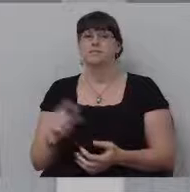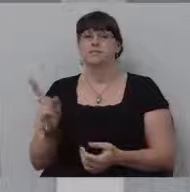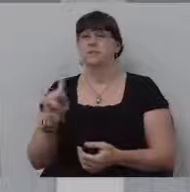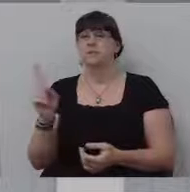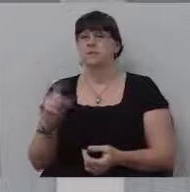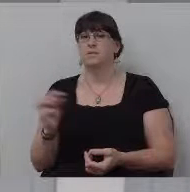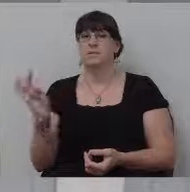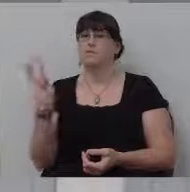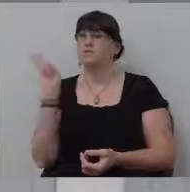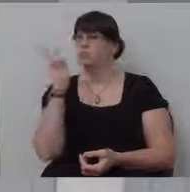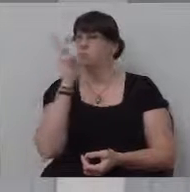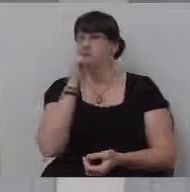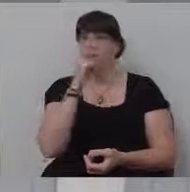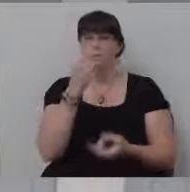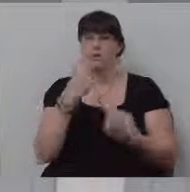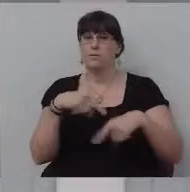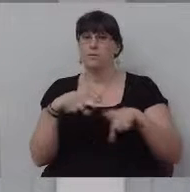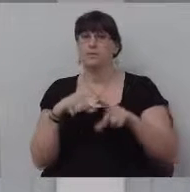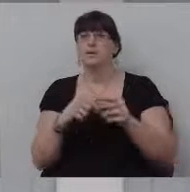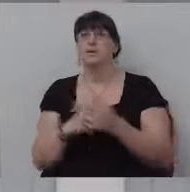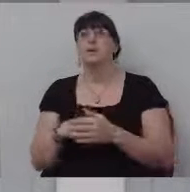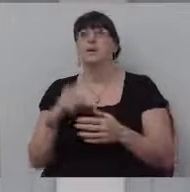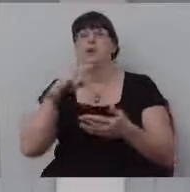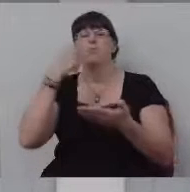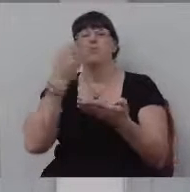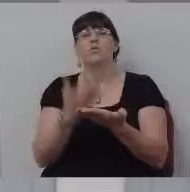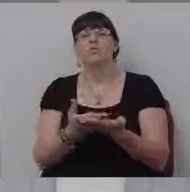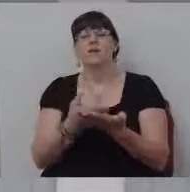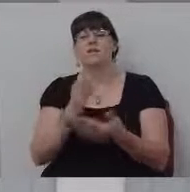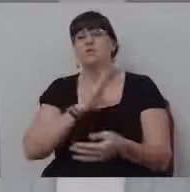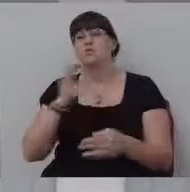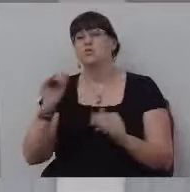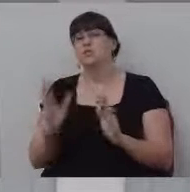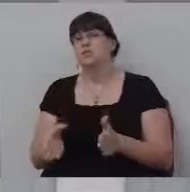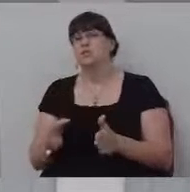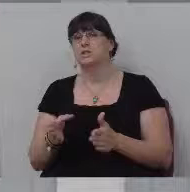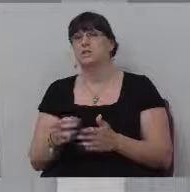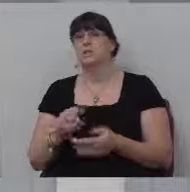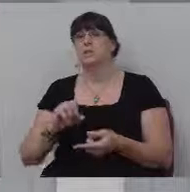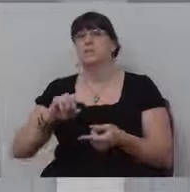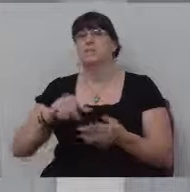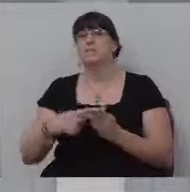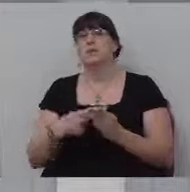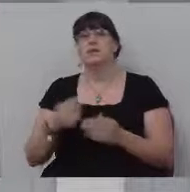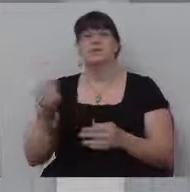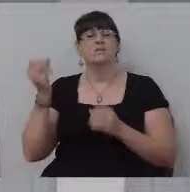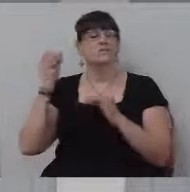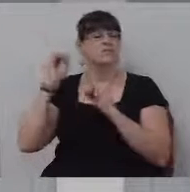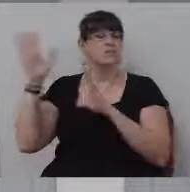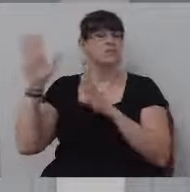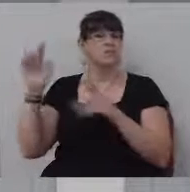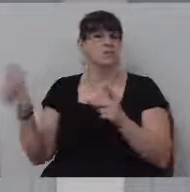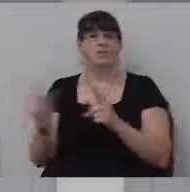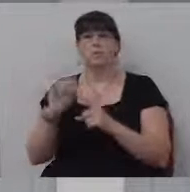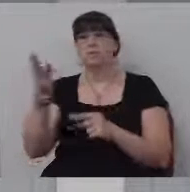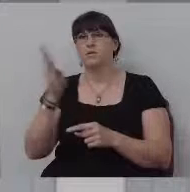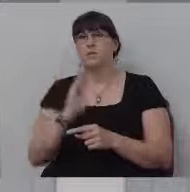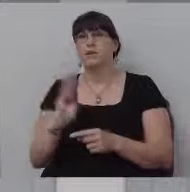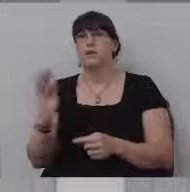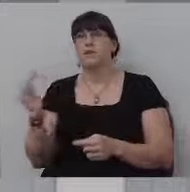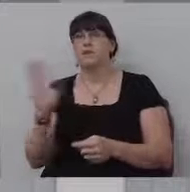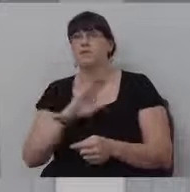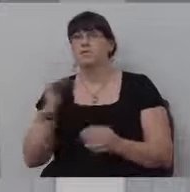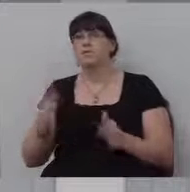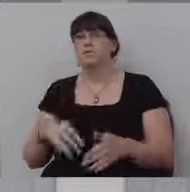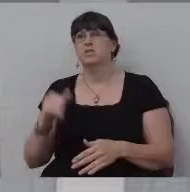something's weird going on there and professing Christians, you've got professing Christians began ignoring the word of God. told you this morning, some Christians